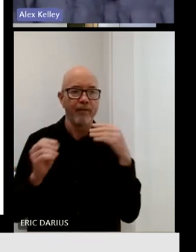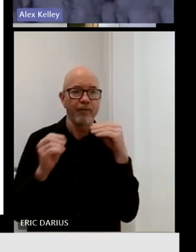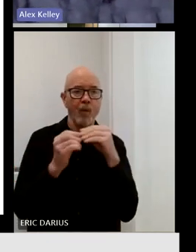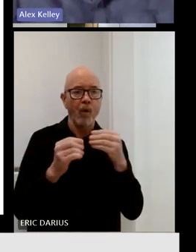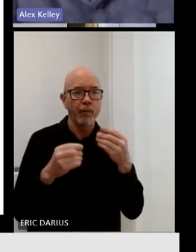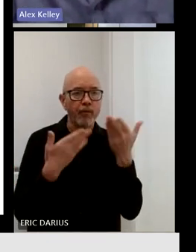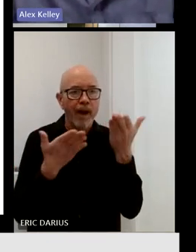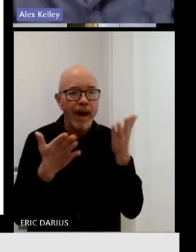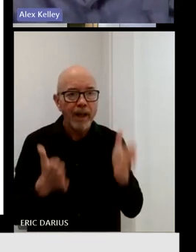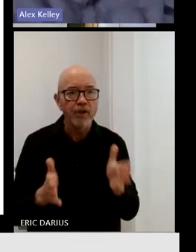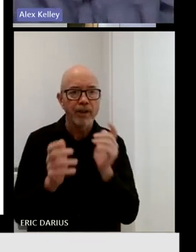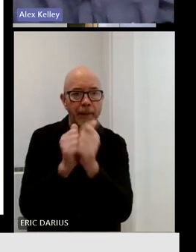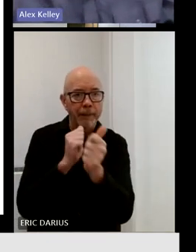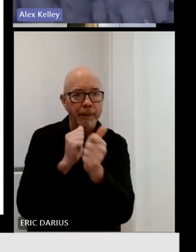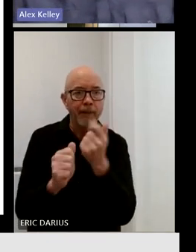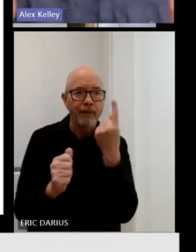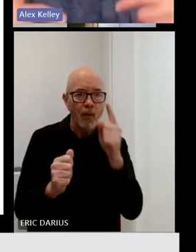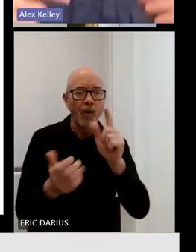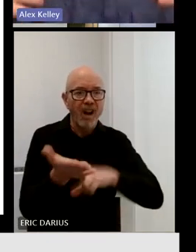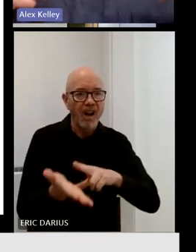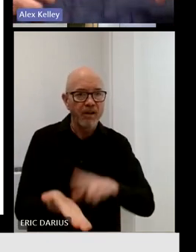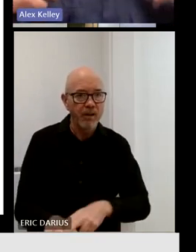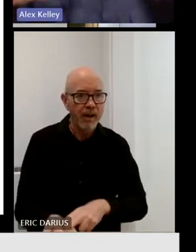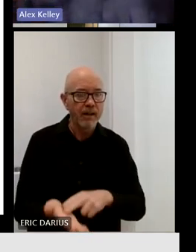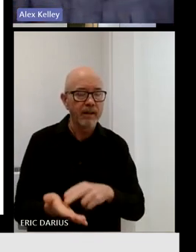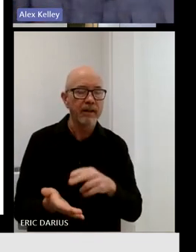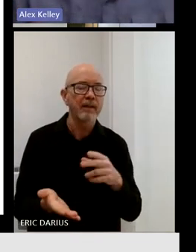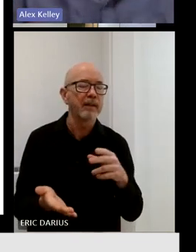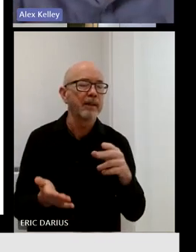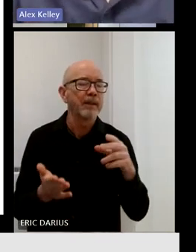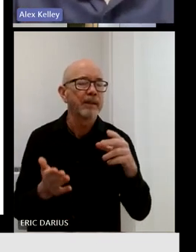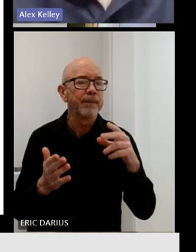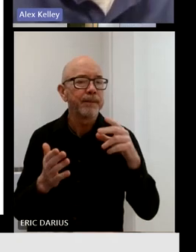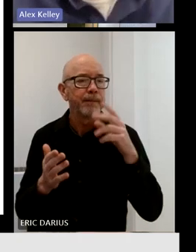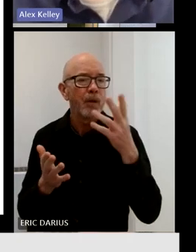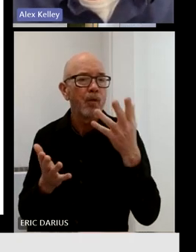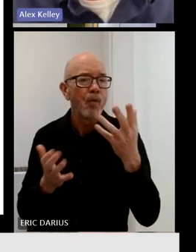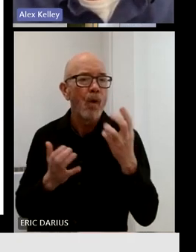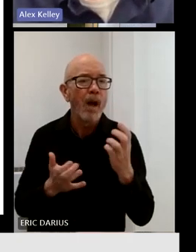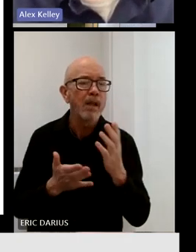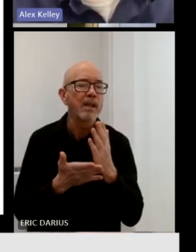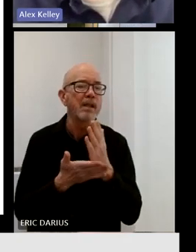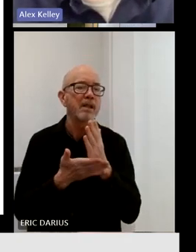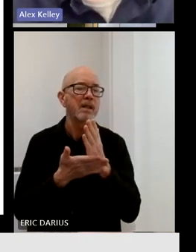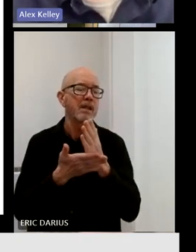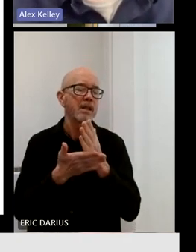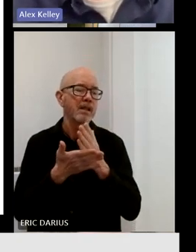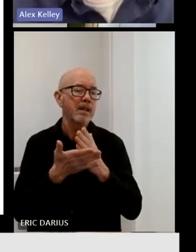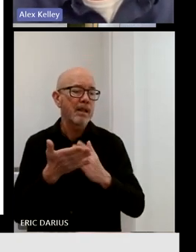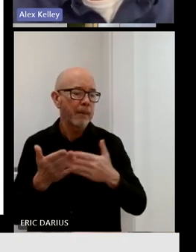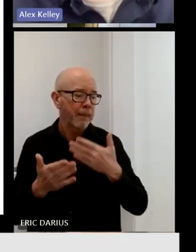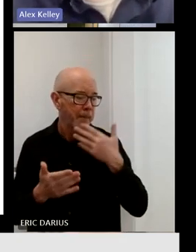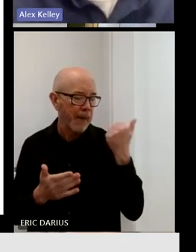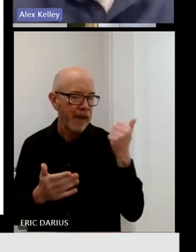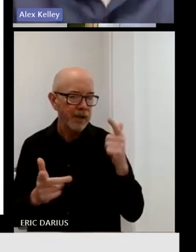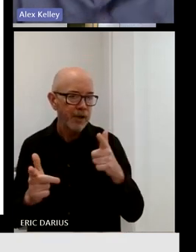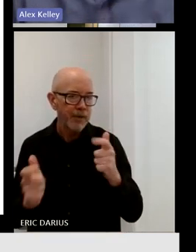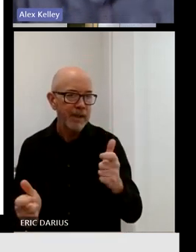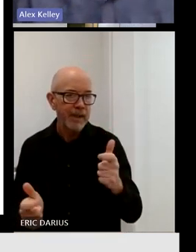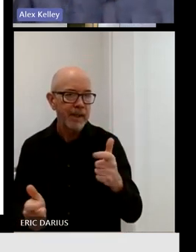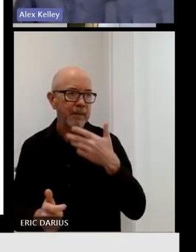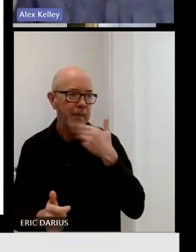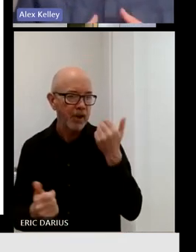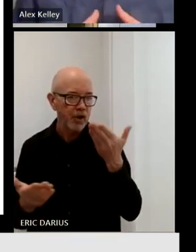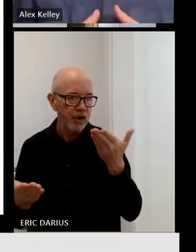that goal is getting at is that we would like some of the byproducts of competition, better speeds, lower service, better customer service.